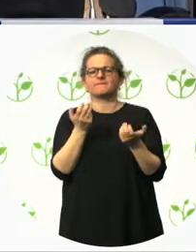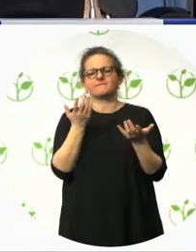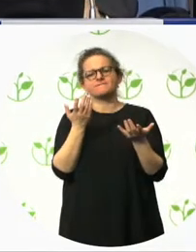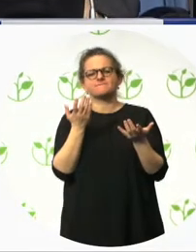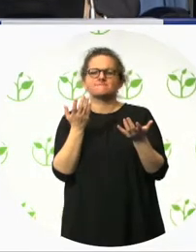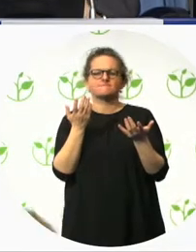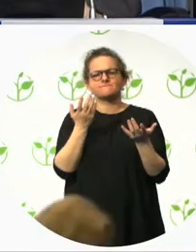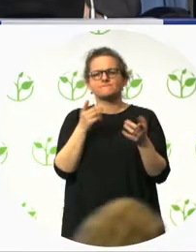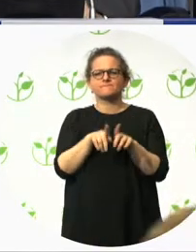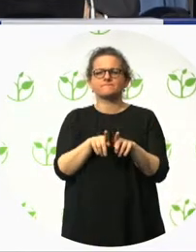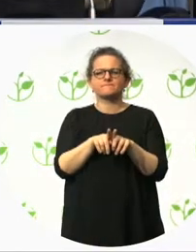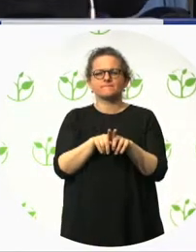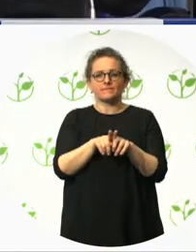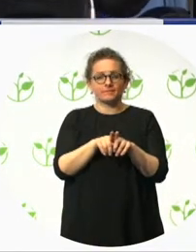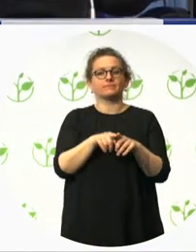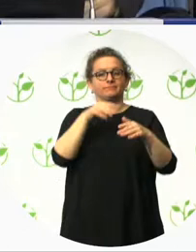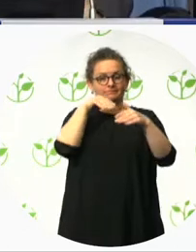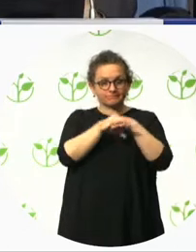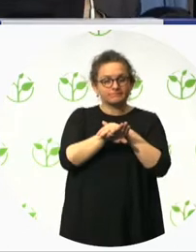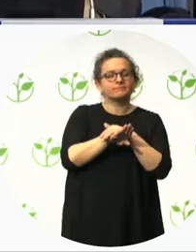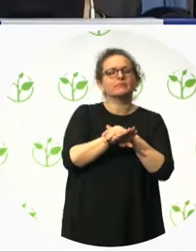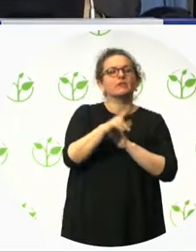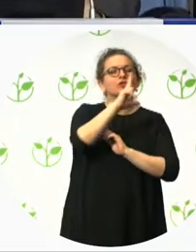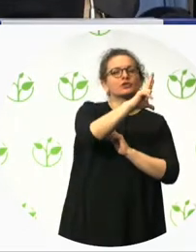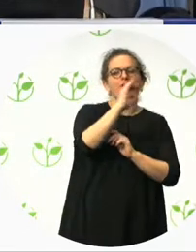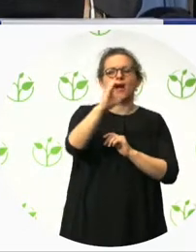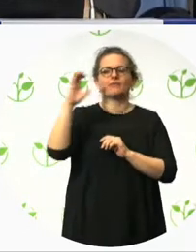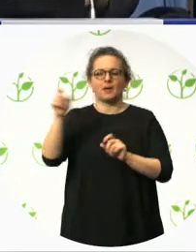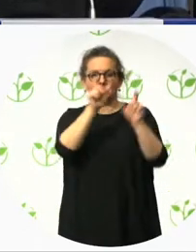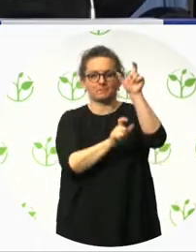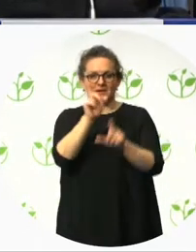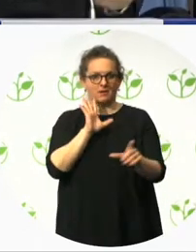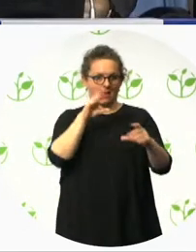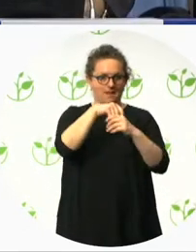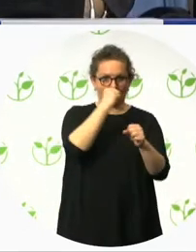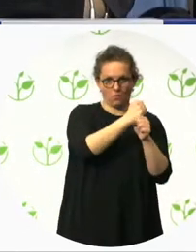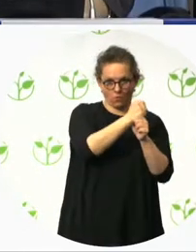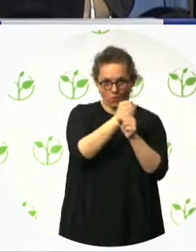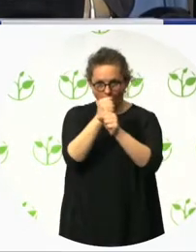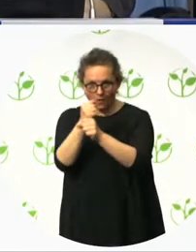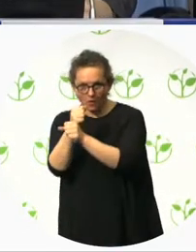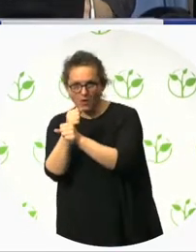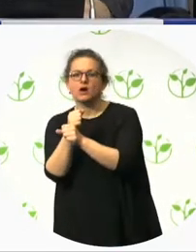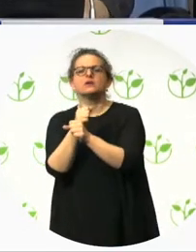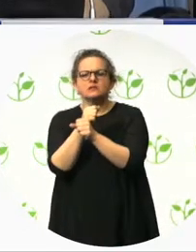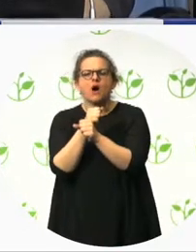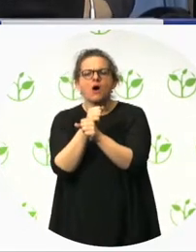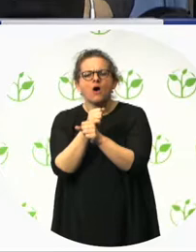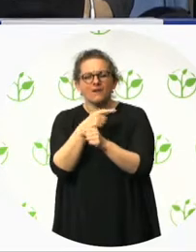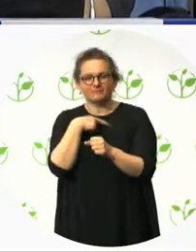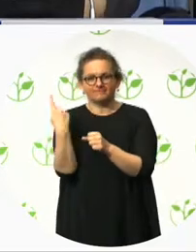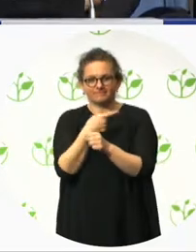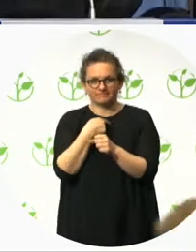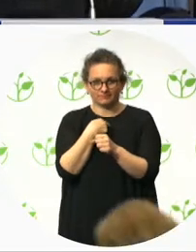persons with disabilities in the labour market for above all persons with intellectual disabilities. They have set up volunteer programs, they